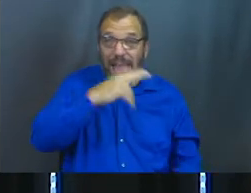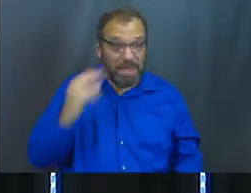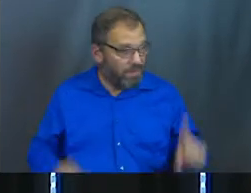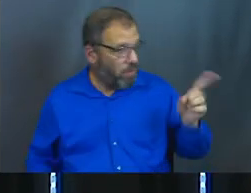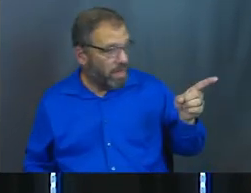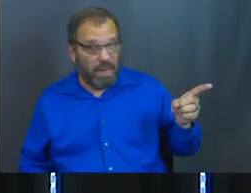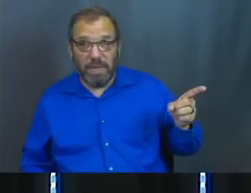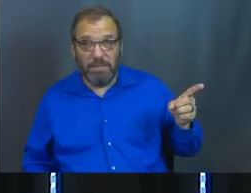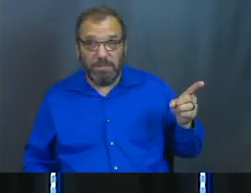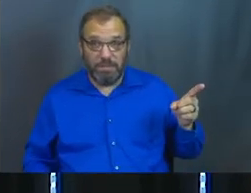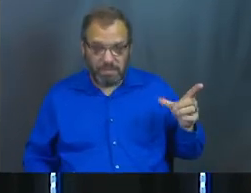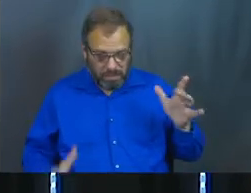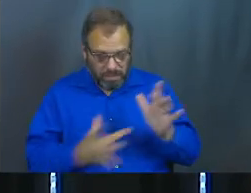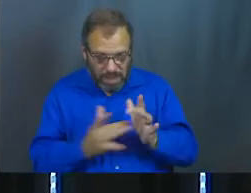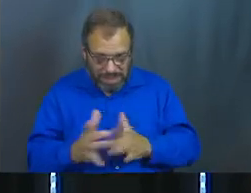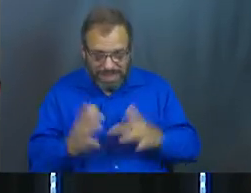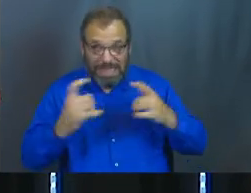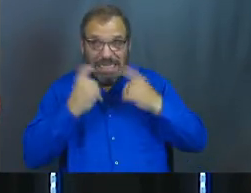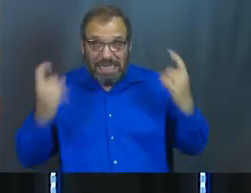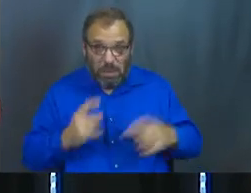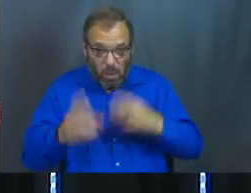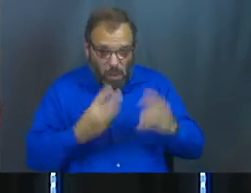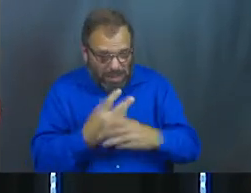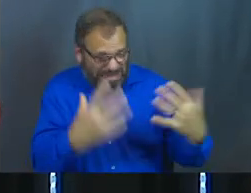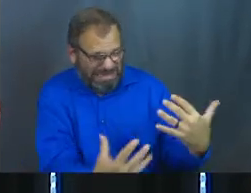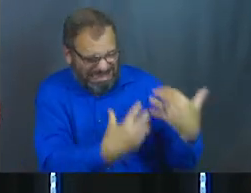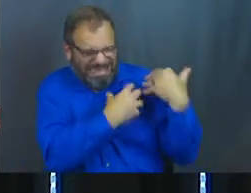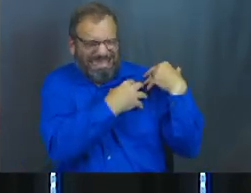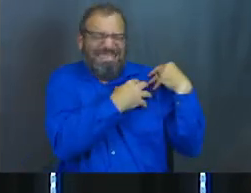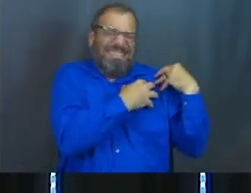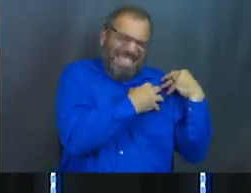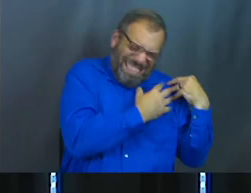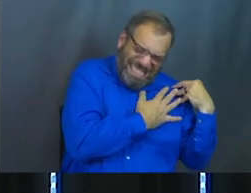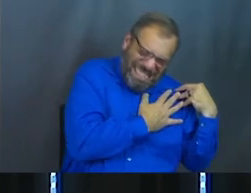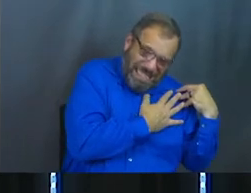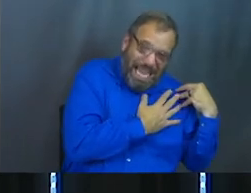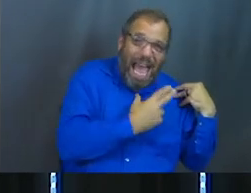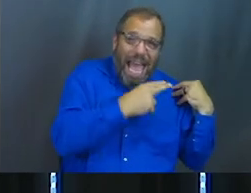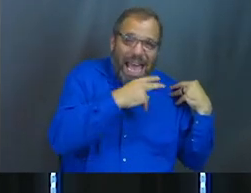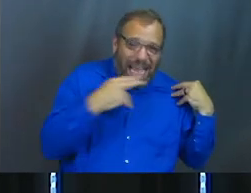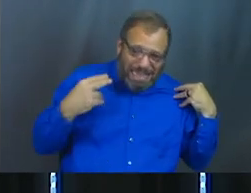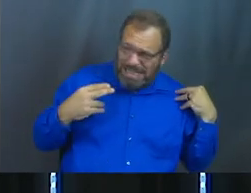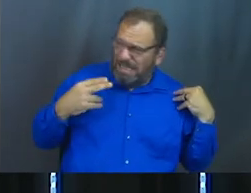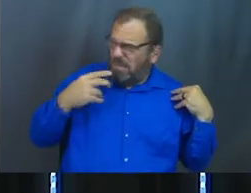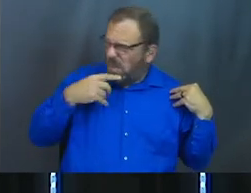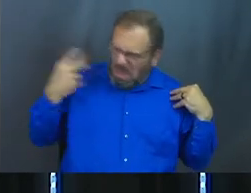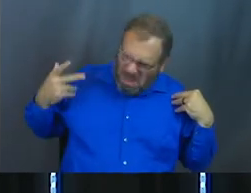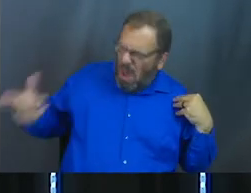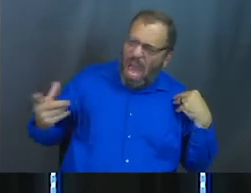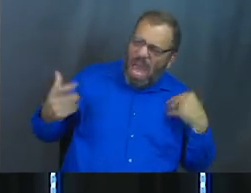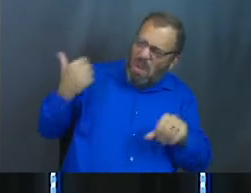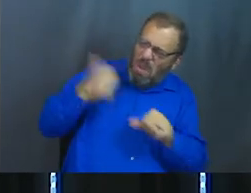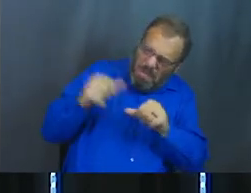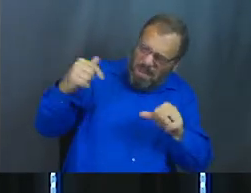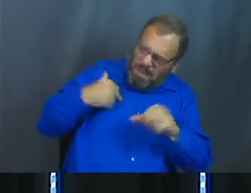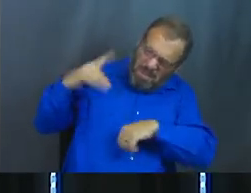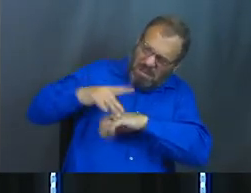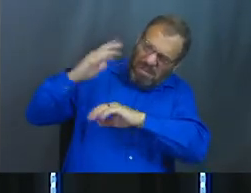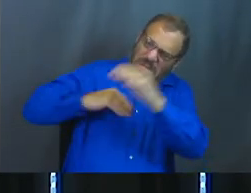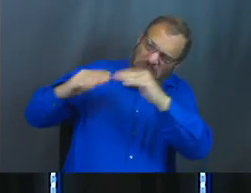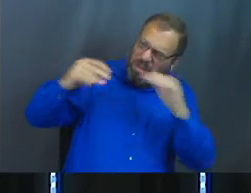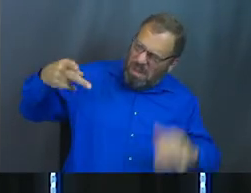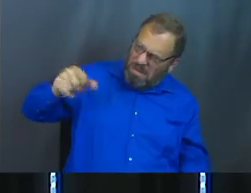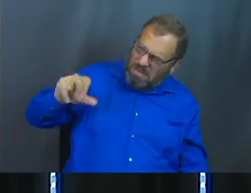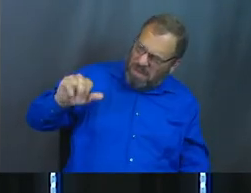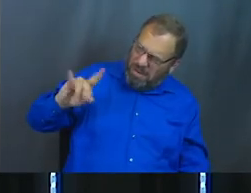next to him, Jesus has got the burden of the sin of the world on his shoulders. And the thief reaches out to him and says, would you remember me when you come